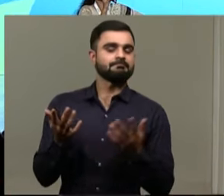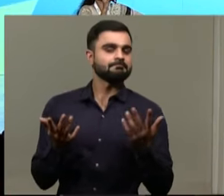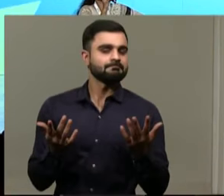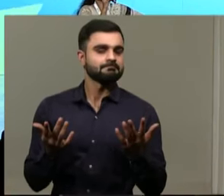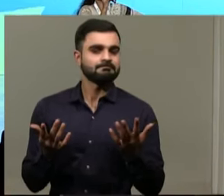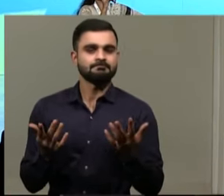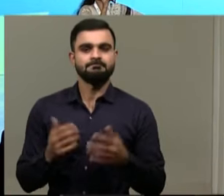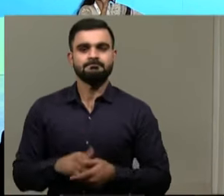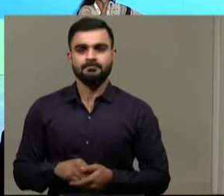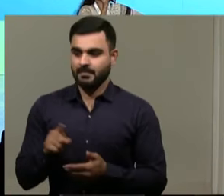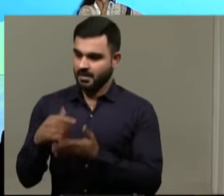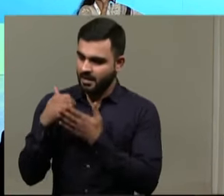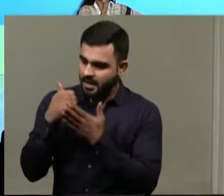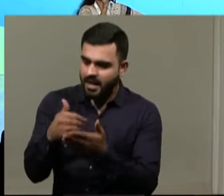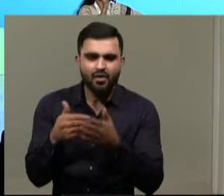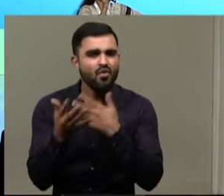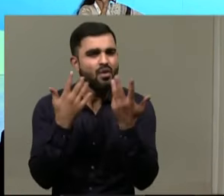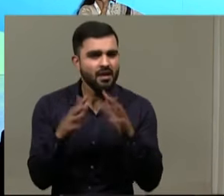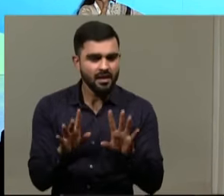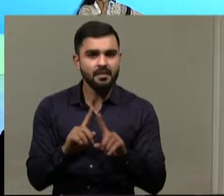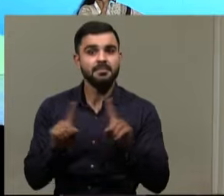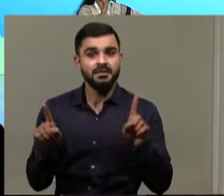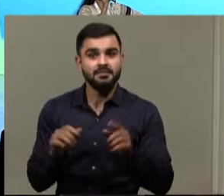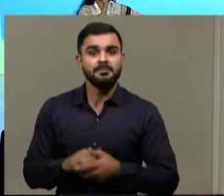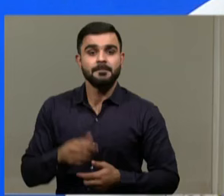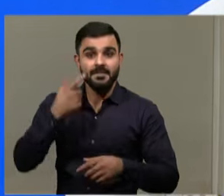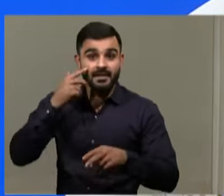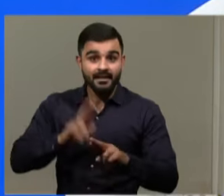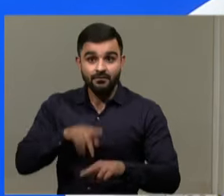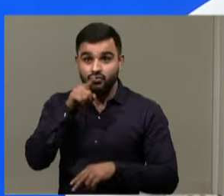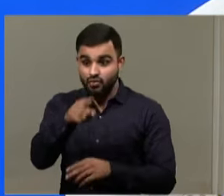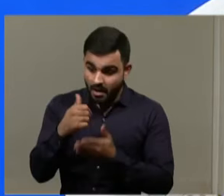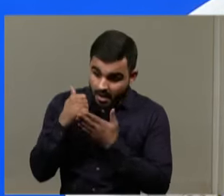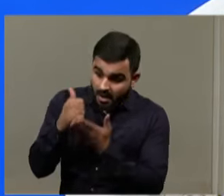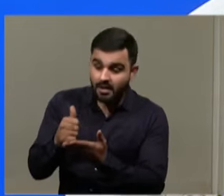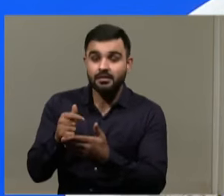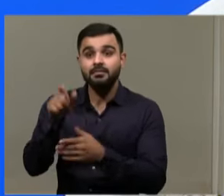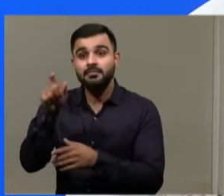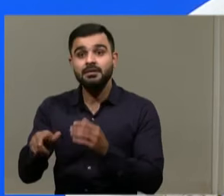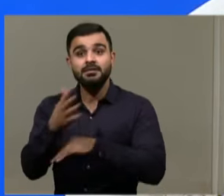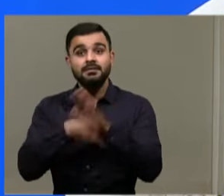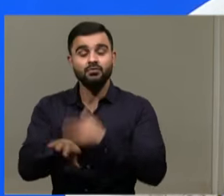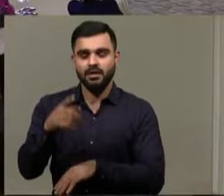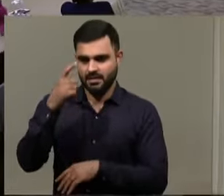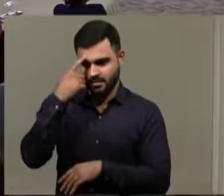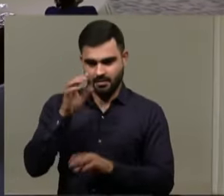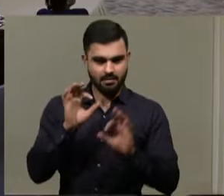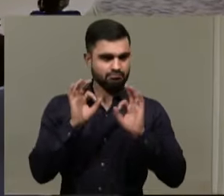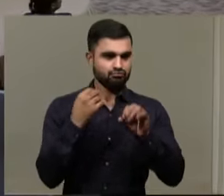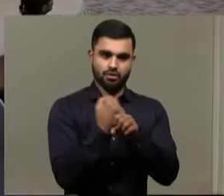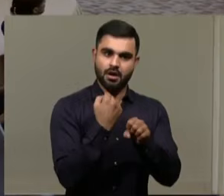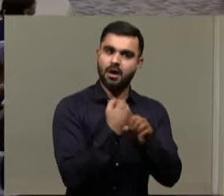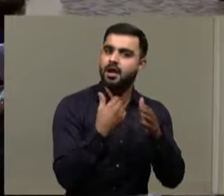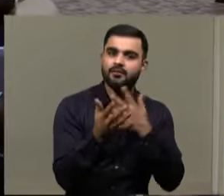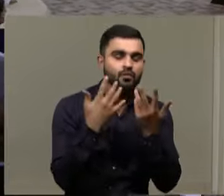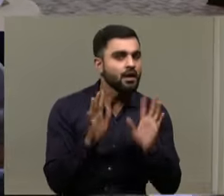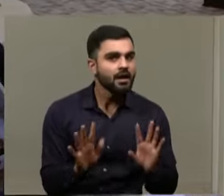like, a help or whatever. But, if you help a person with disabilities, you think you have done a great job or